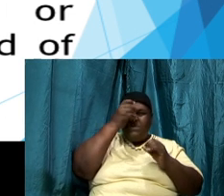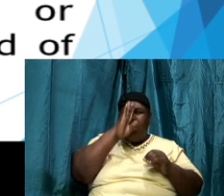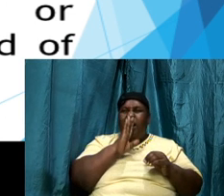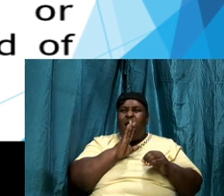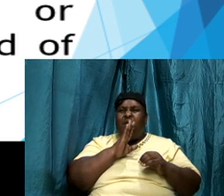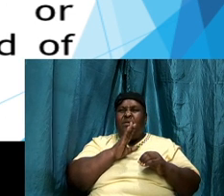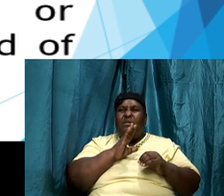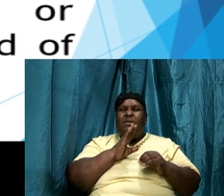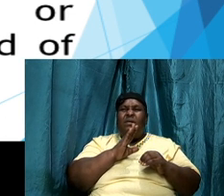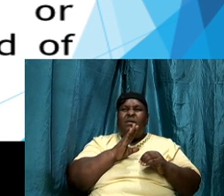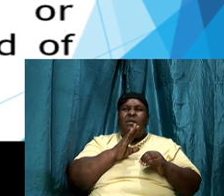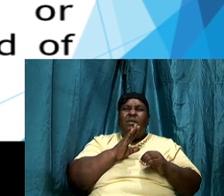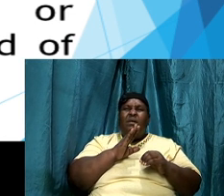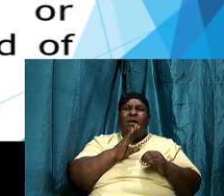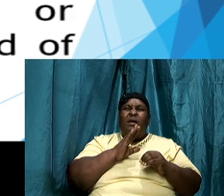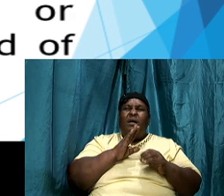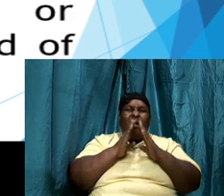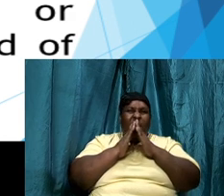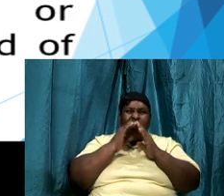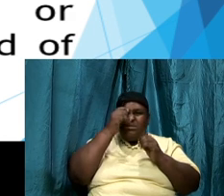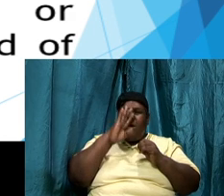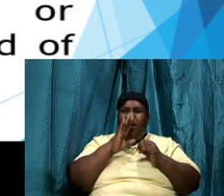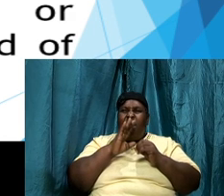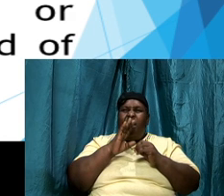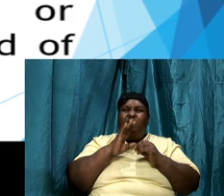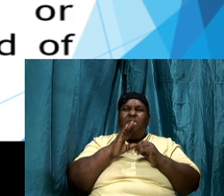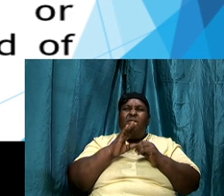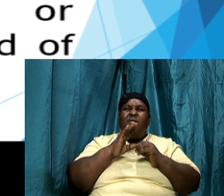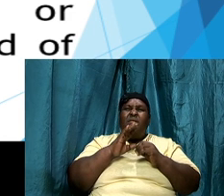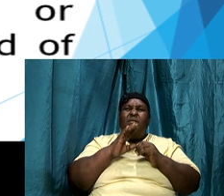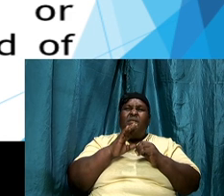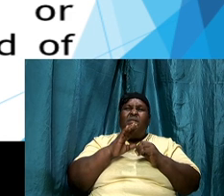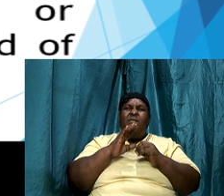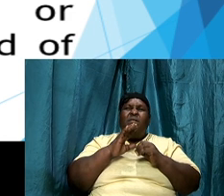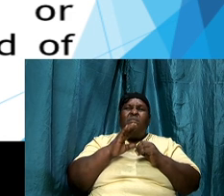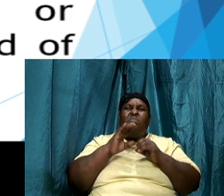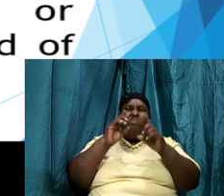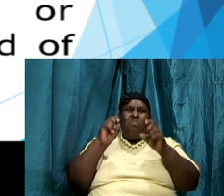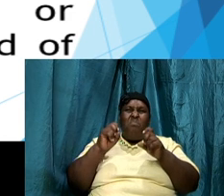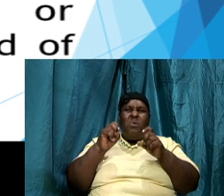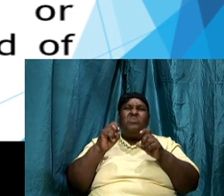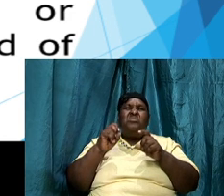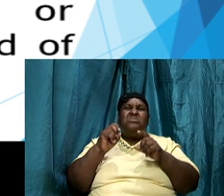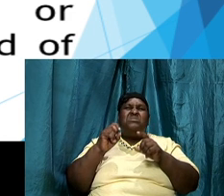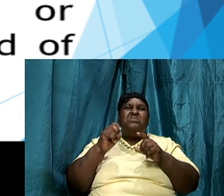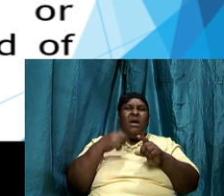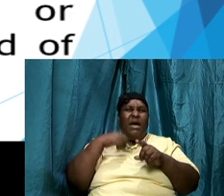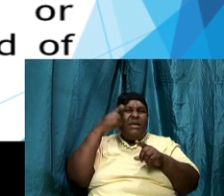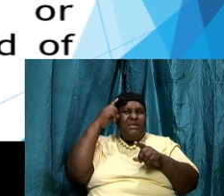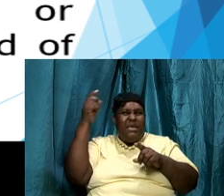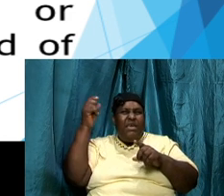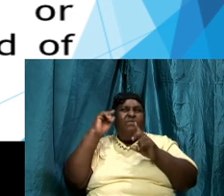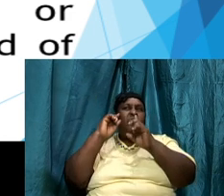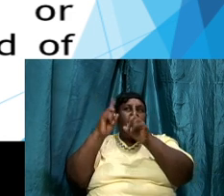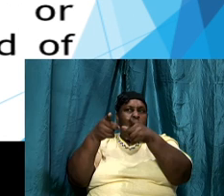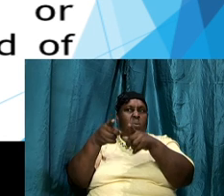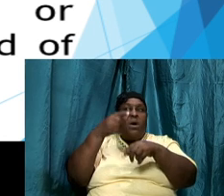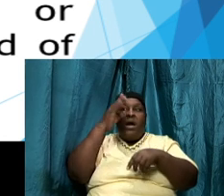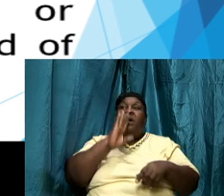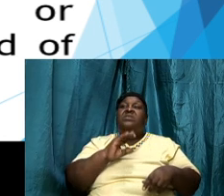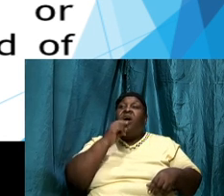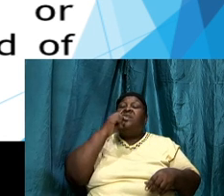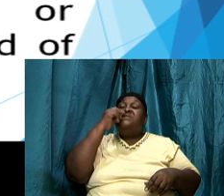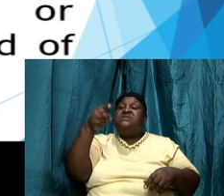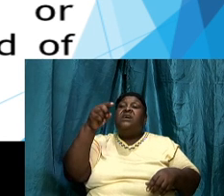should I pursue and God answered David and said pursue did you know that